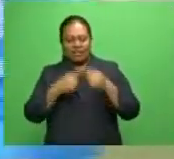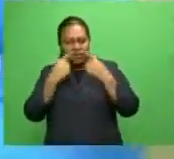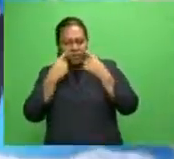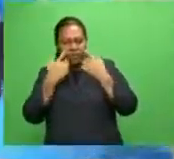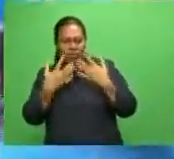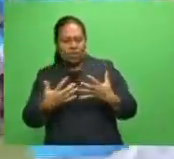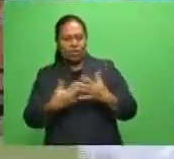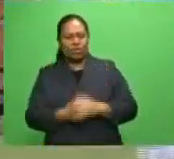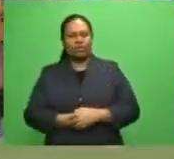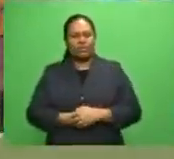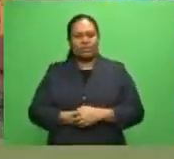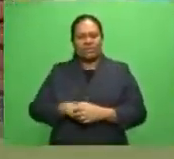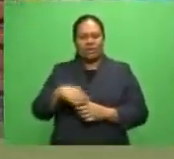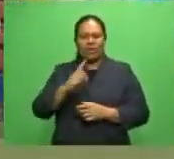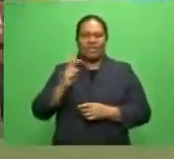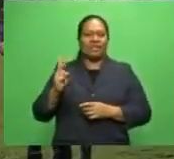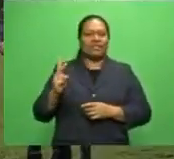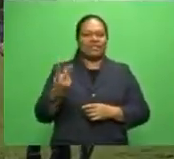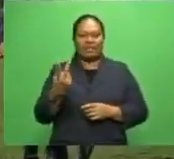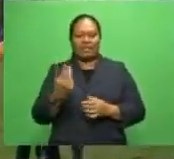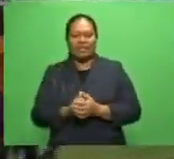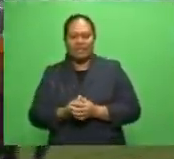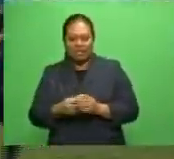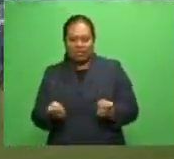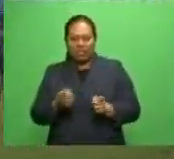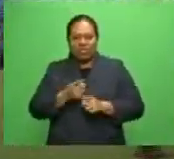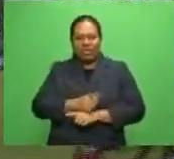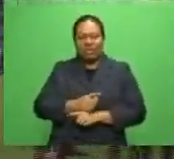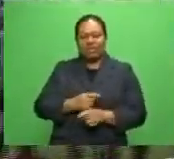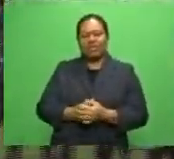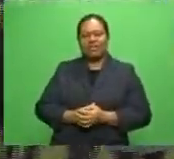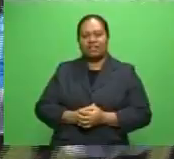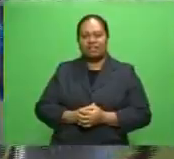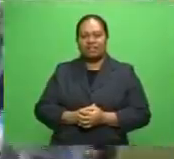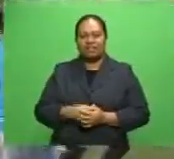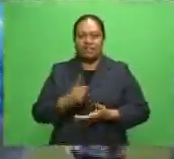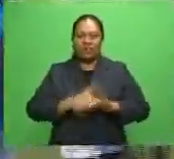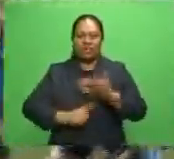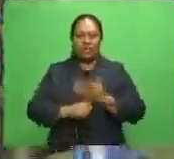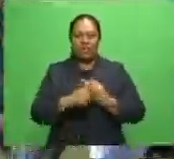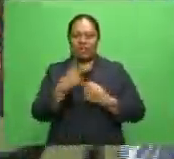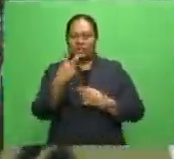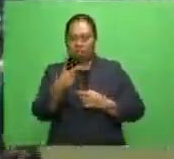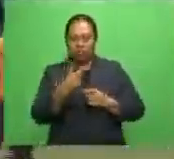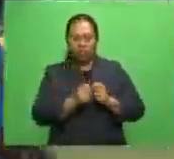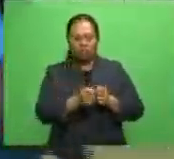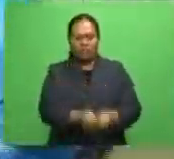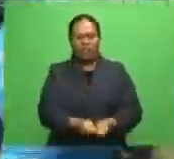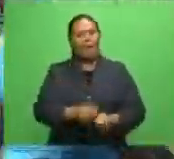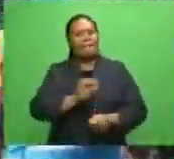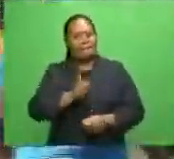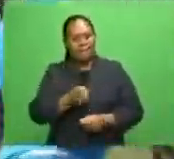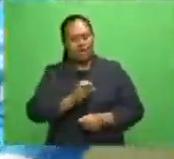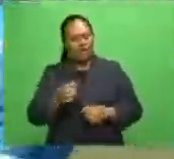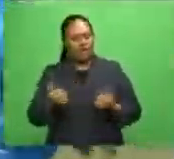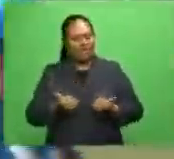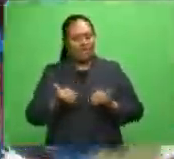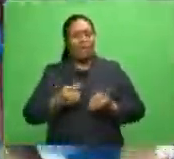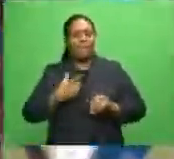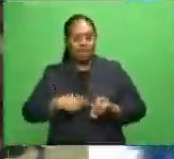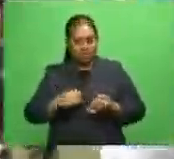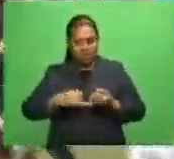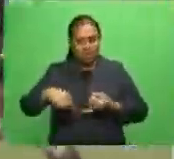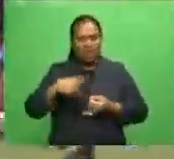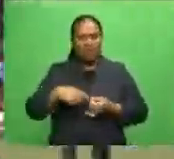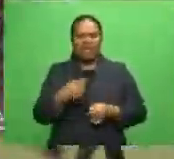their tenacity in the second spell, converting a penalty and scoring two tries. But this wasn't enough, as Suva managed to have the